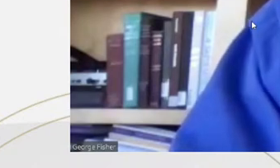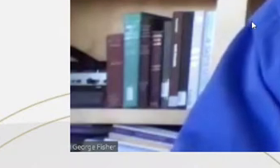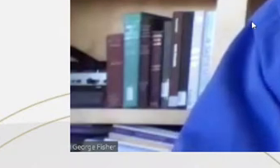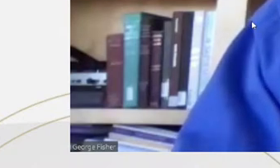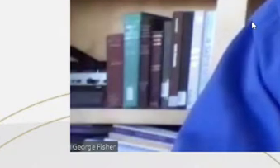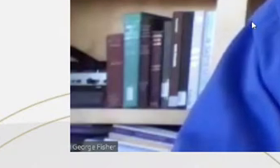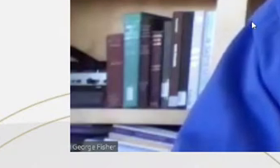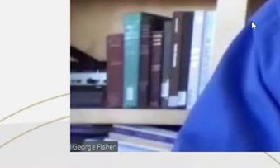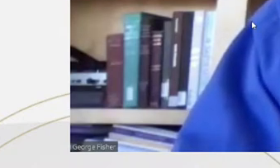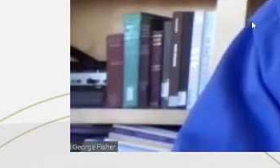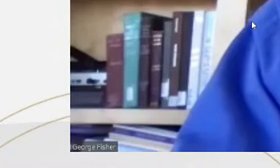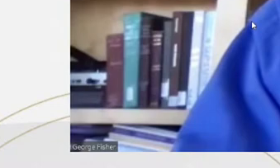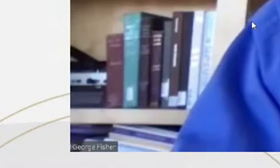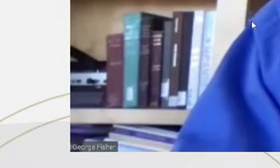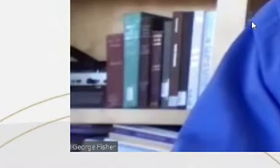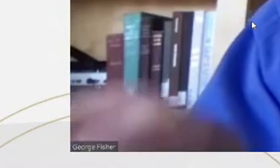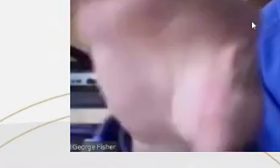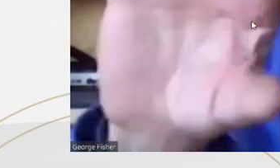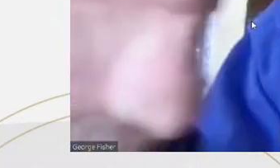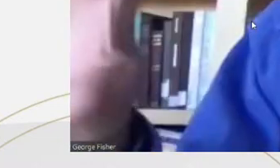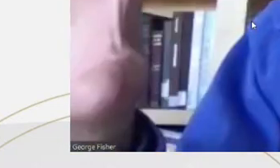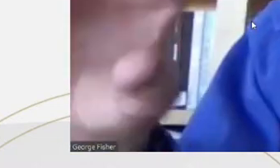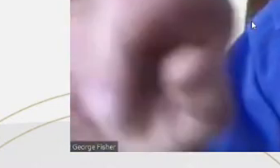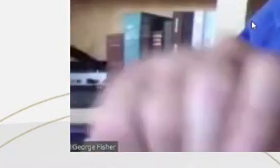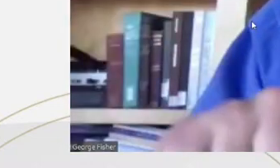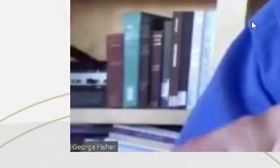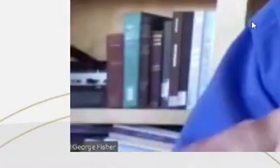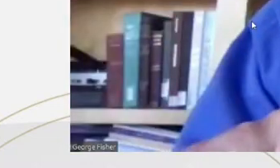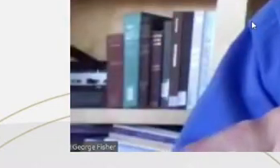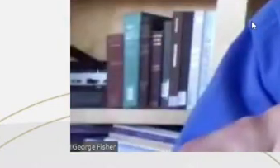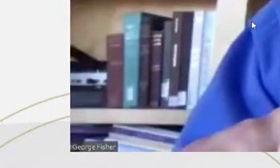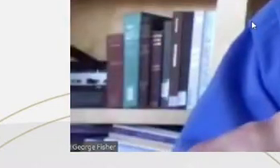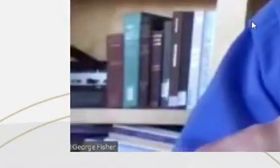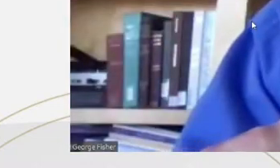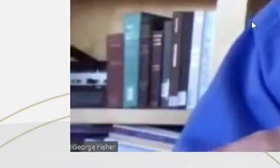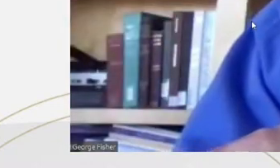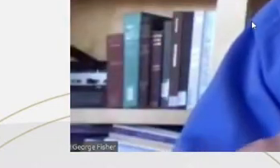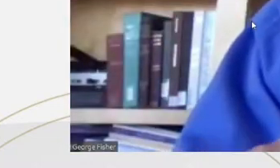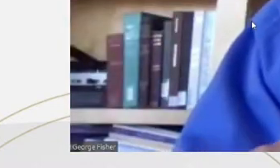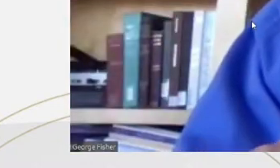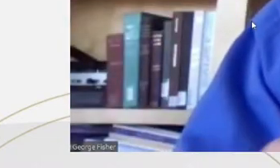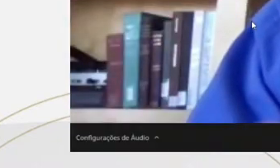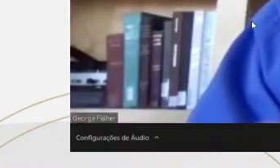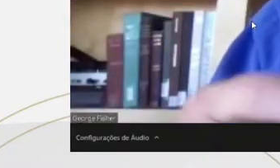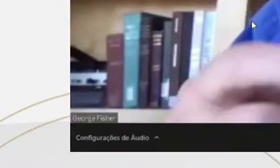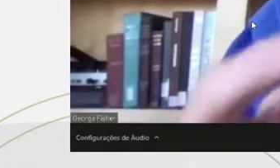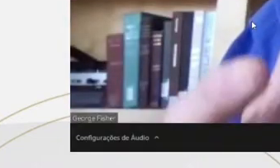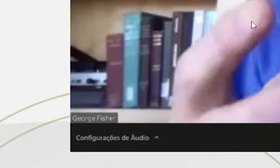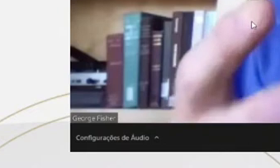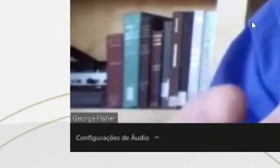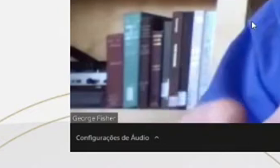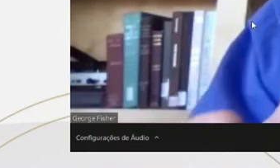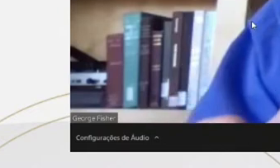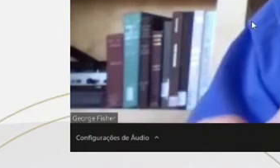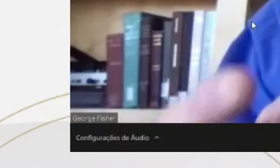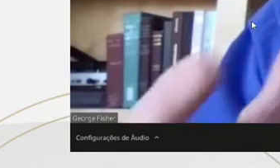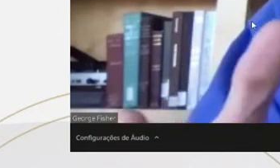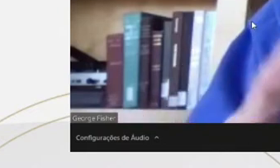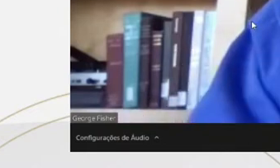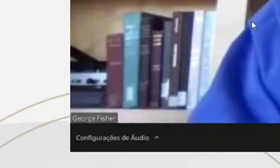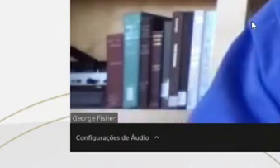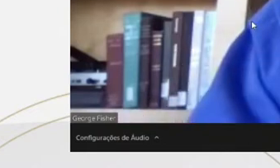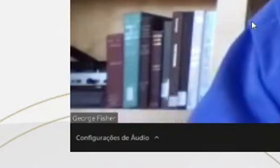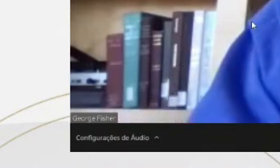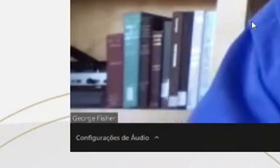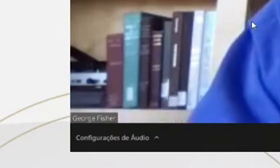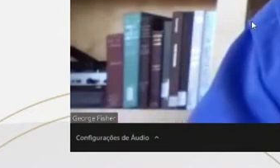jurisdiction in eastern Massachusetts, which is in the northeastern United States. And in that jurisdiction, in